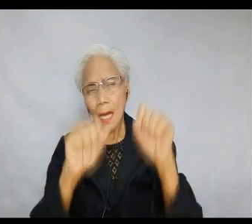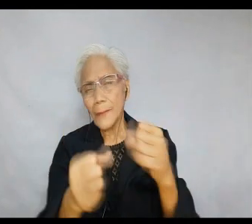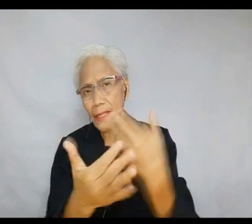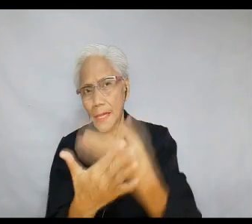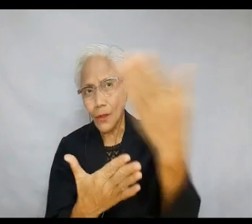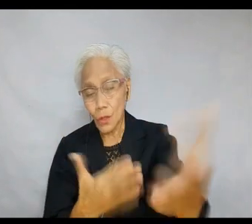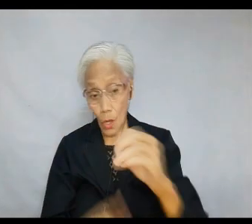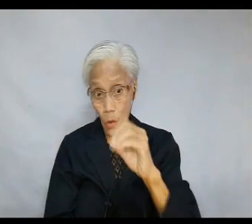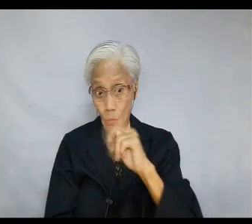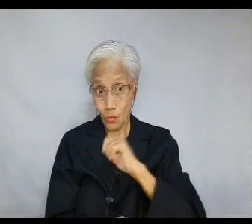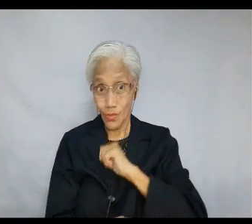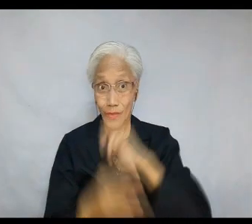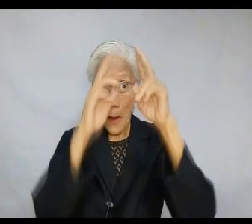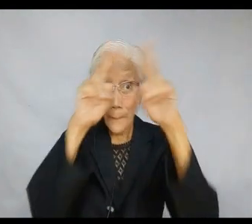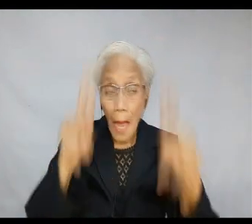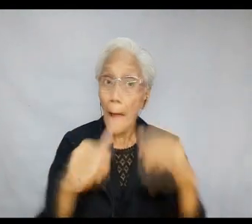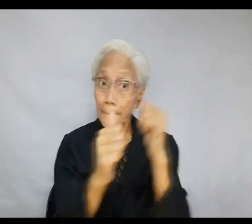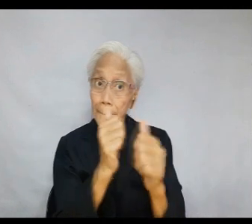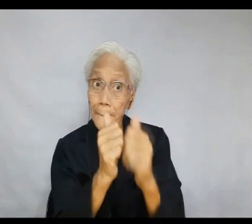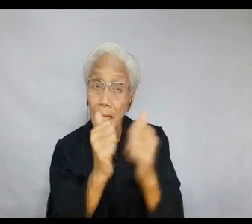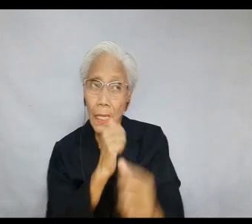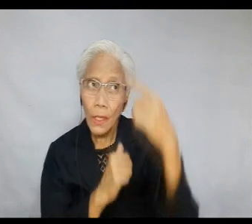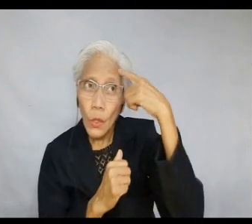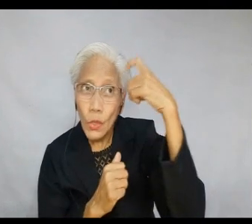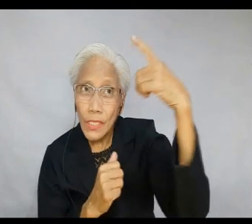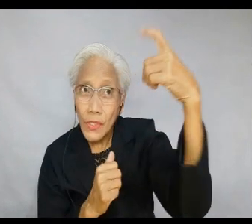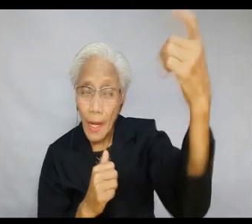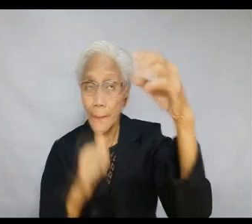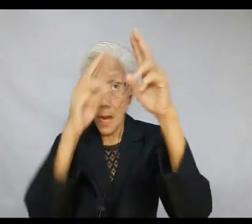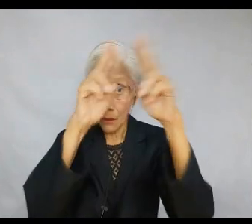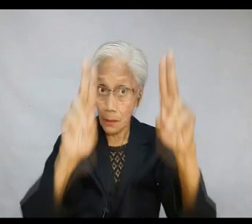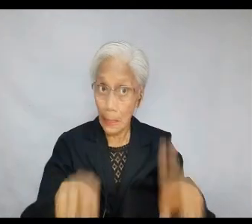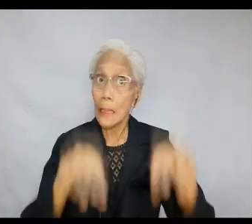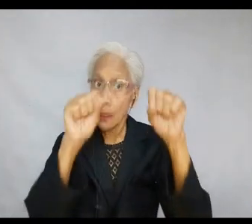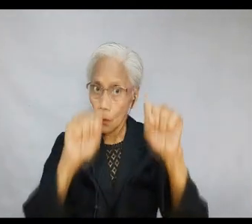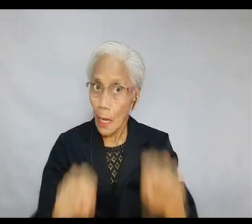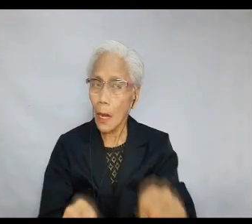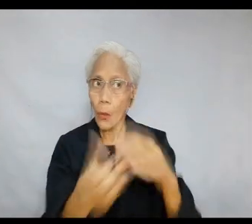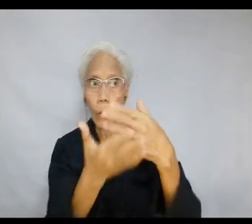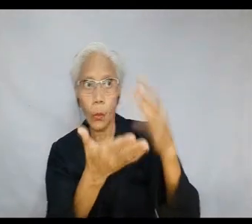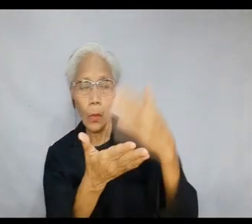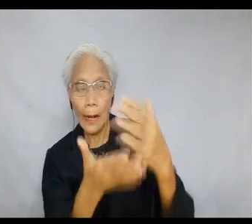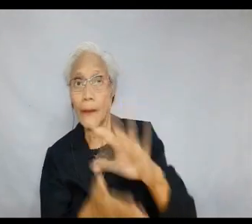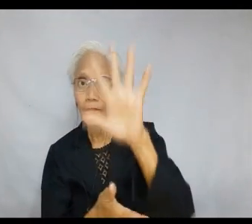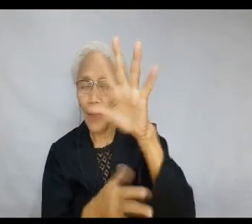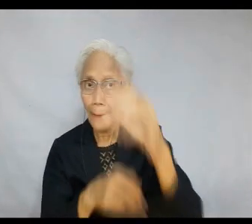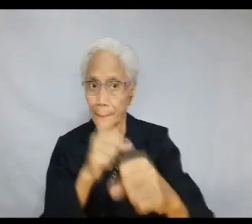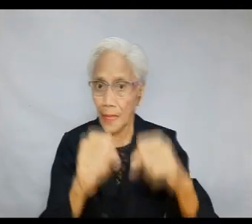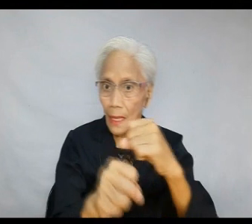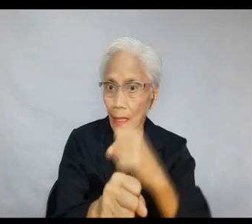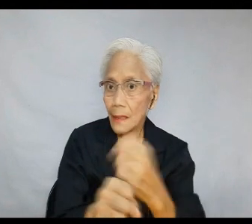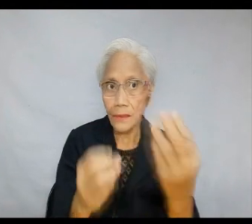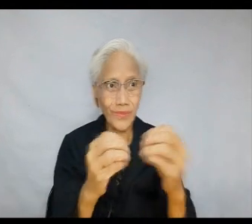dito sa Saudi, 19. Makabibili rin ako ng sarili kong bahay. 19. Meaning, of course, that dream house is going to